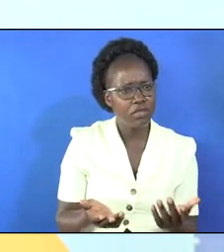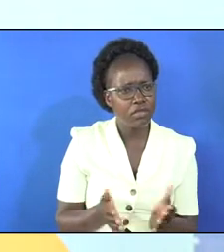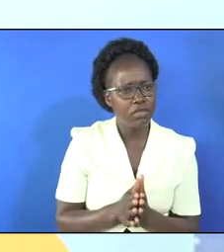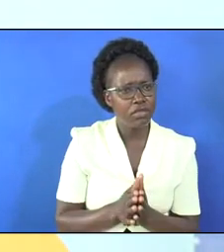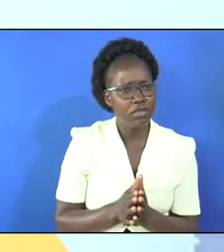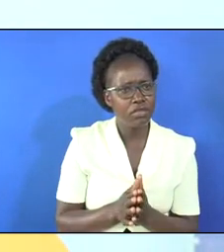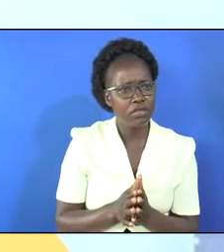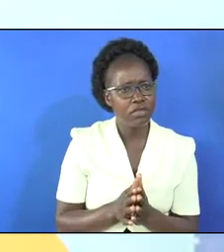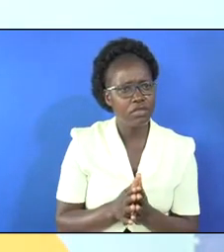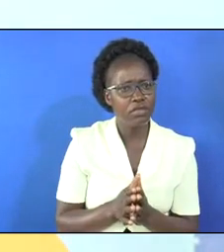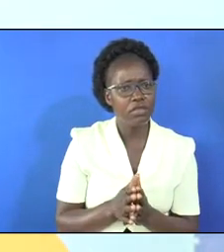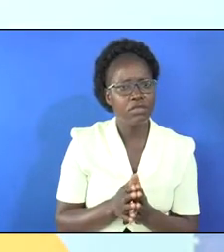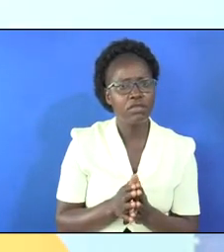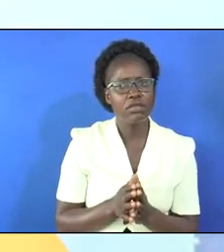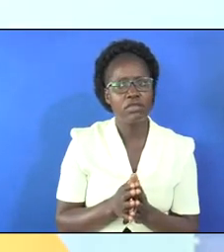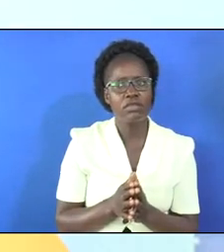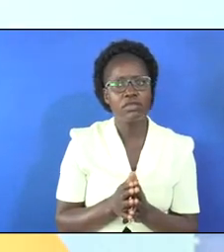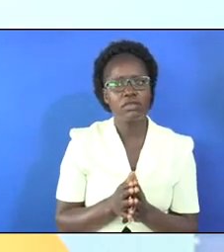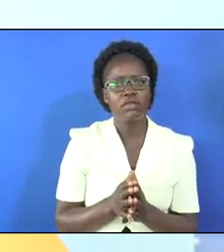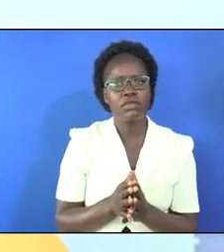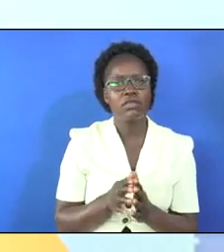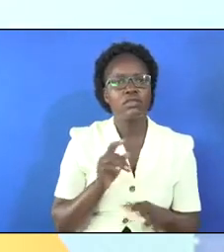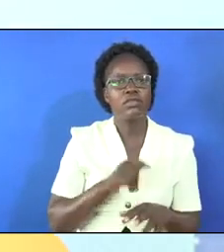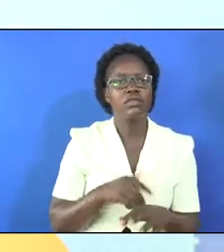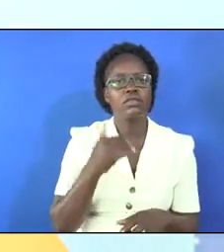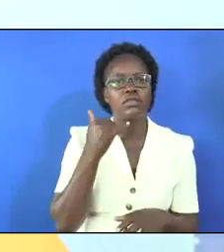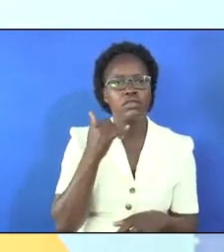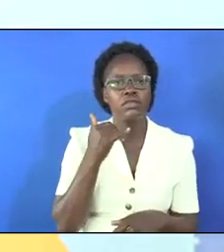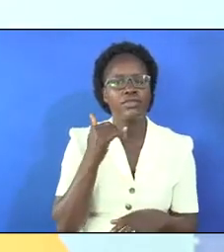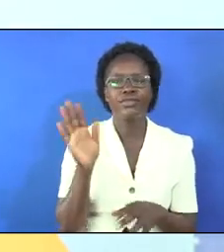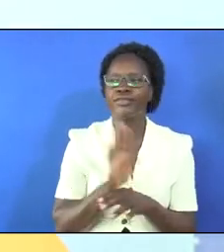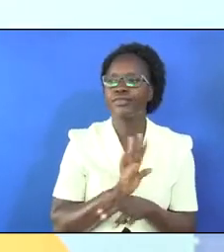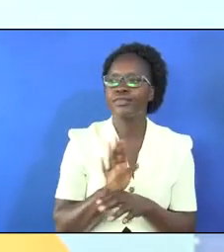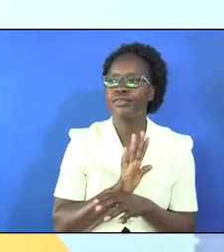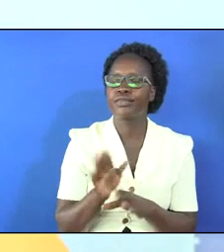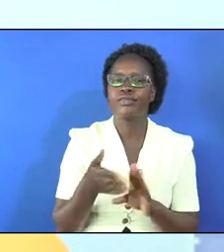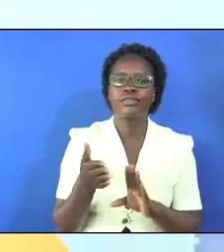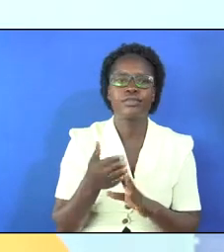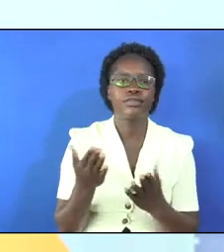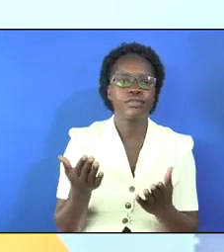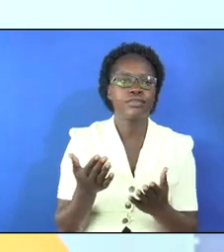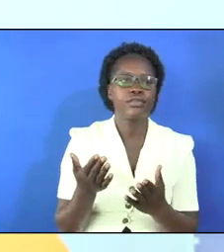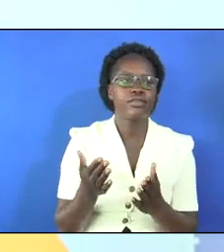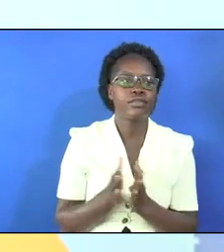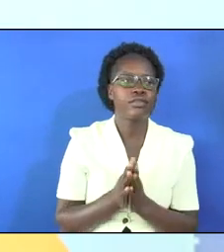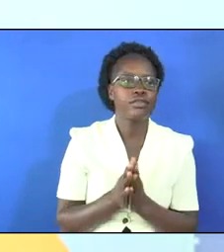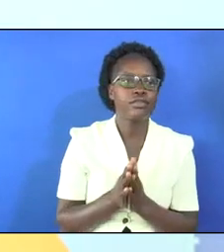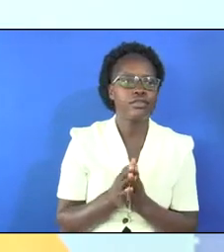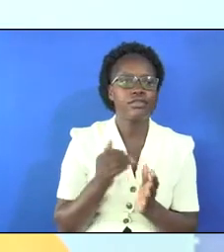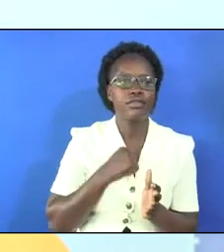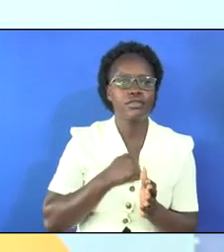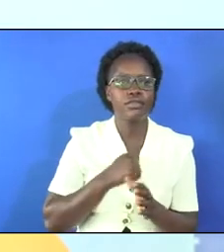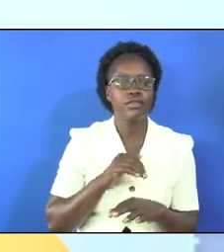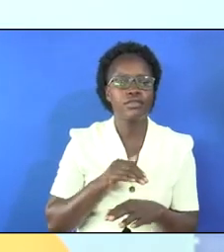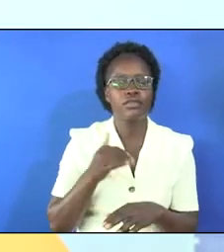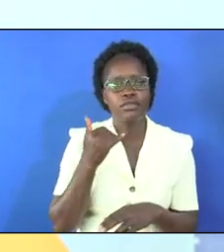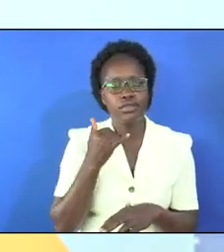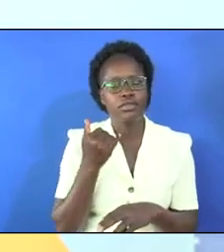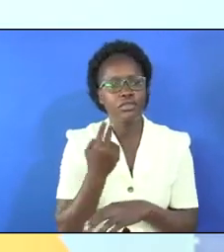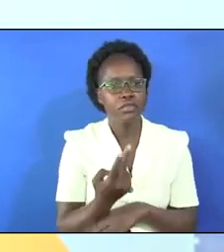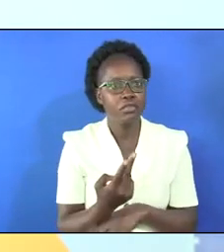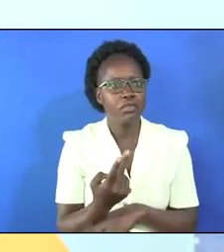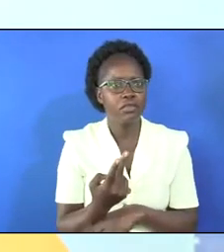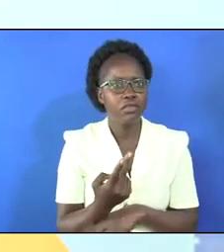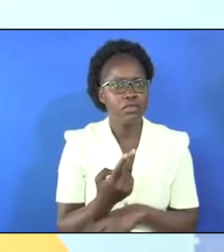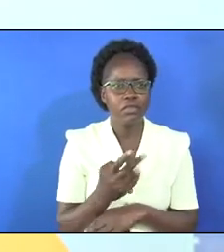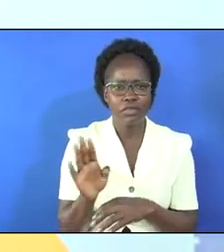then every now and then you call them after that the line is busy excuse me madam i will call you at two and you wait for two i